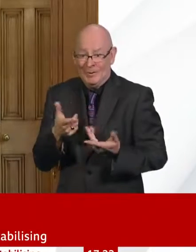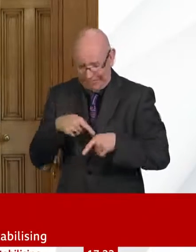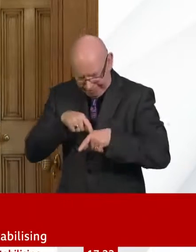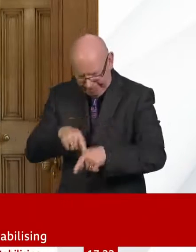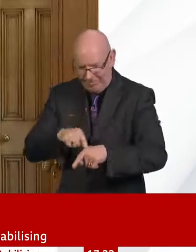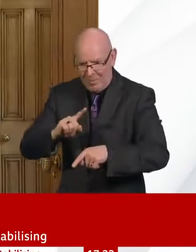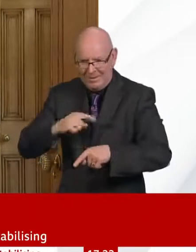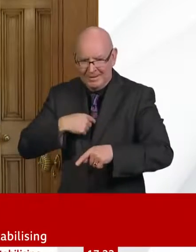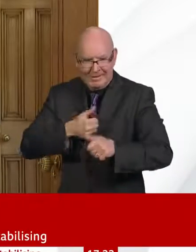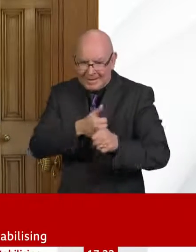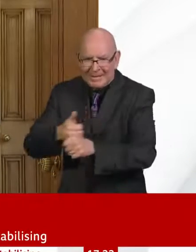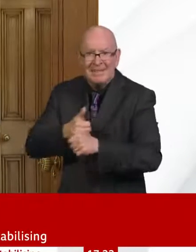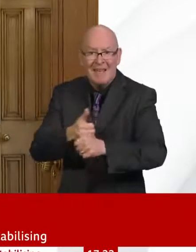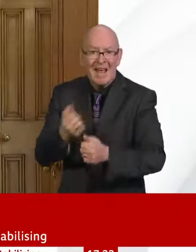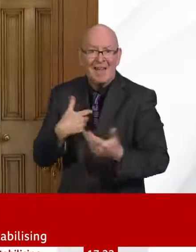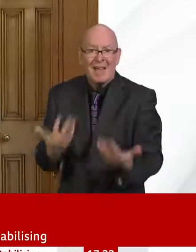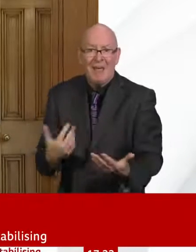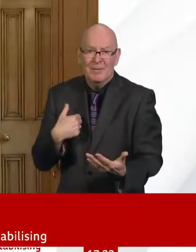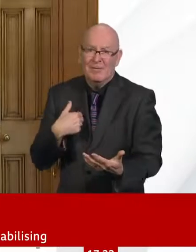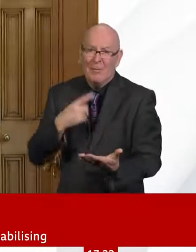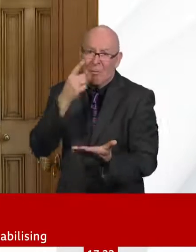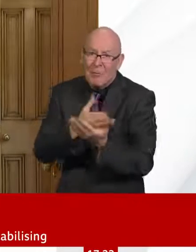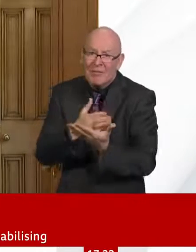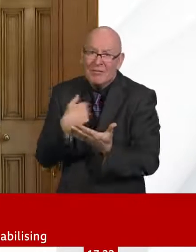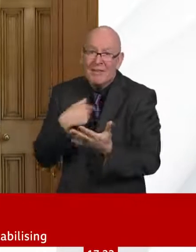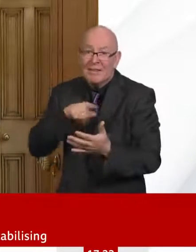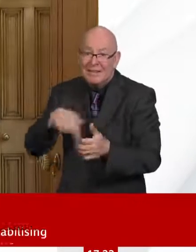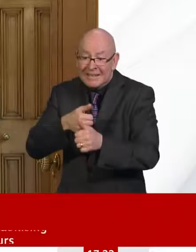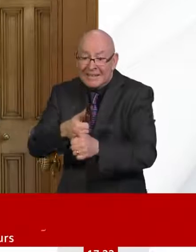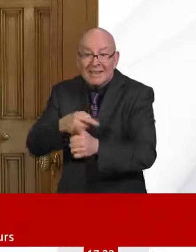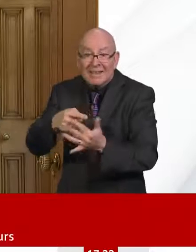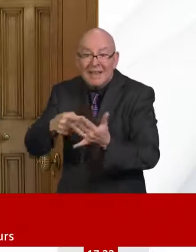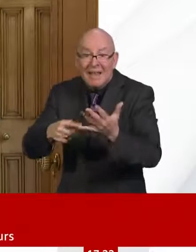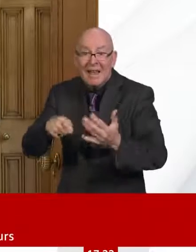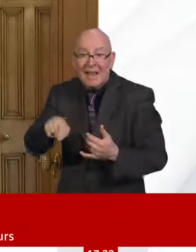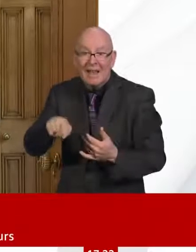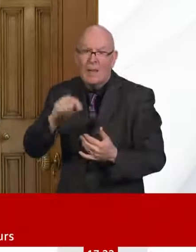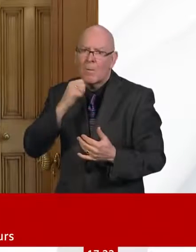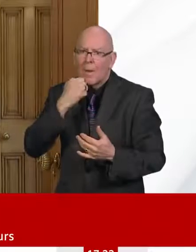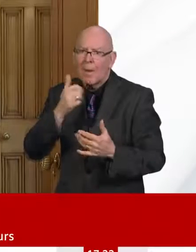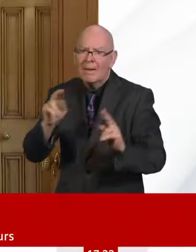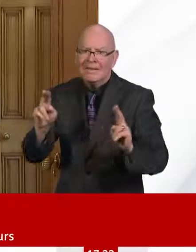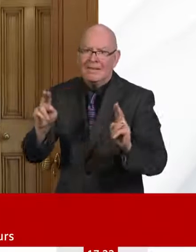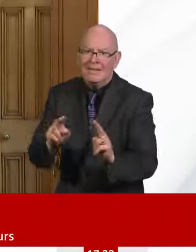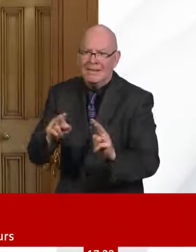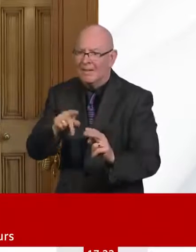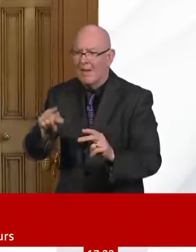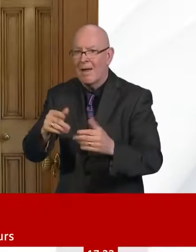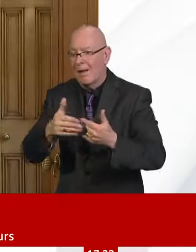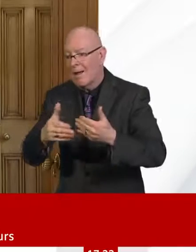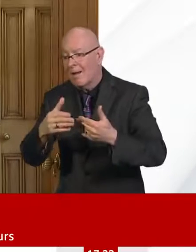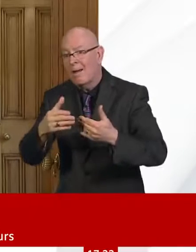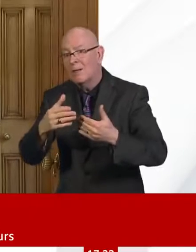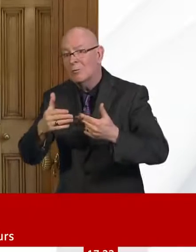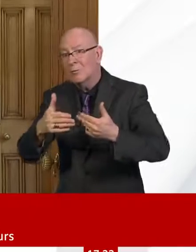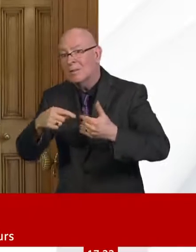possible during this difficult period so that when it's over, and it will be over at some point, then they can reconnect and we can bounce back as